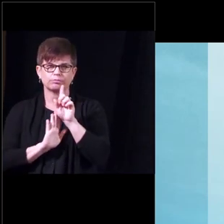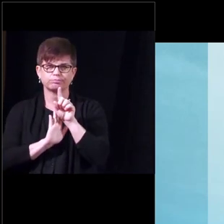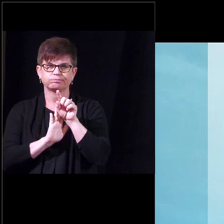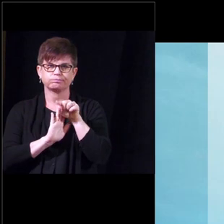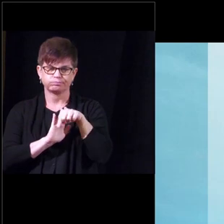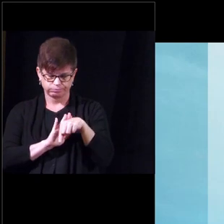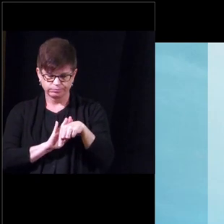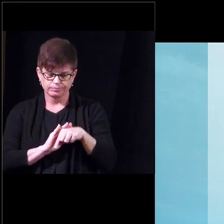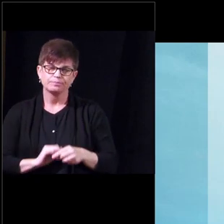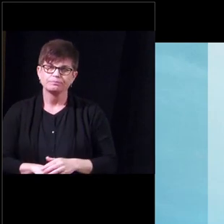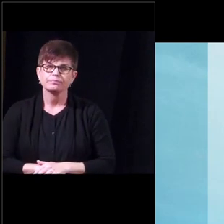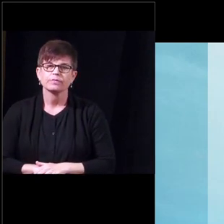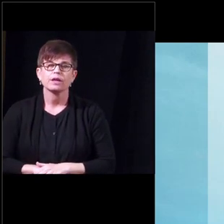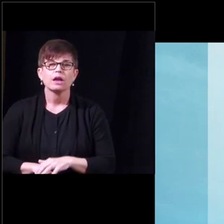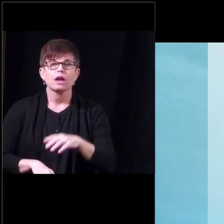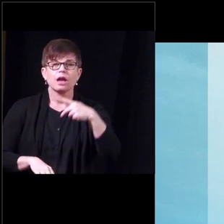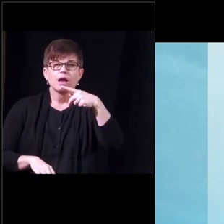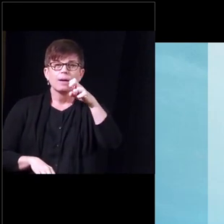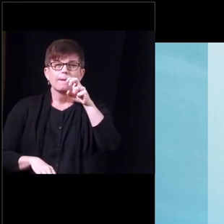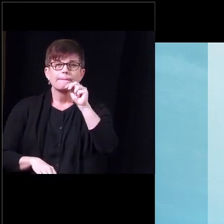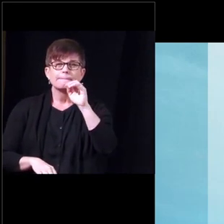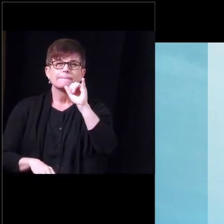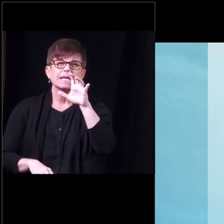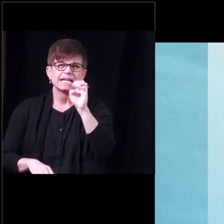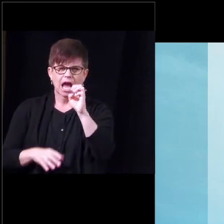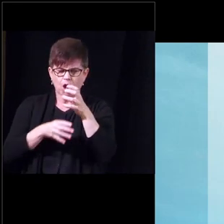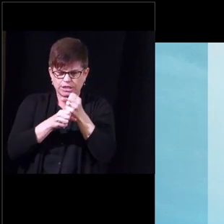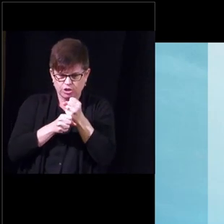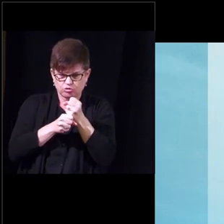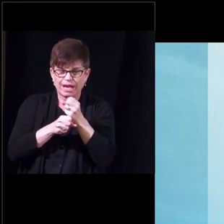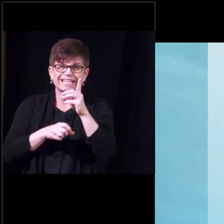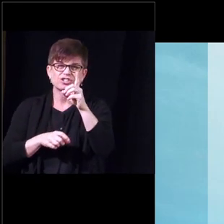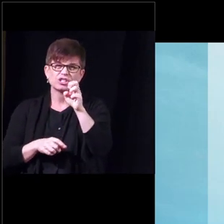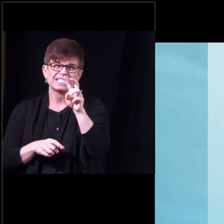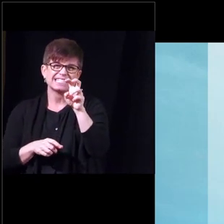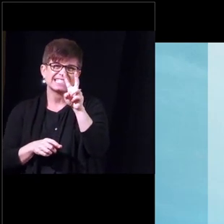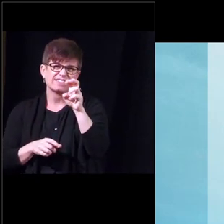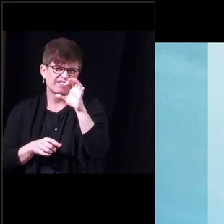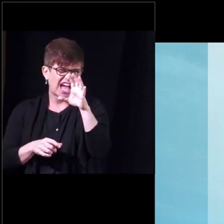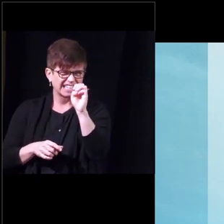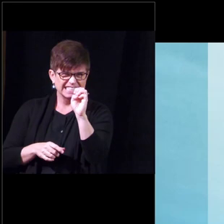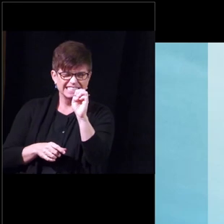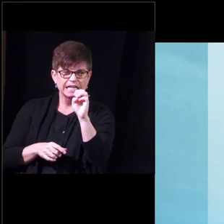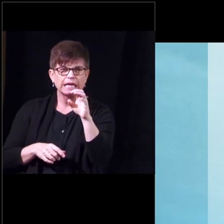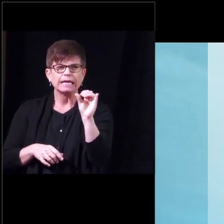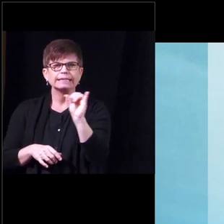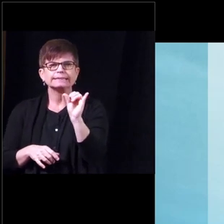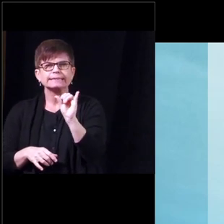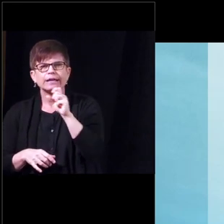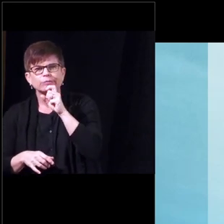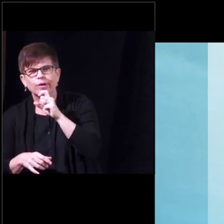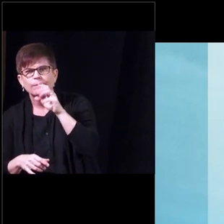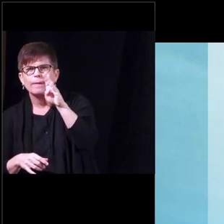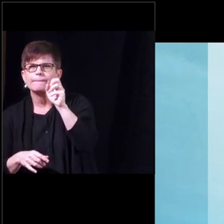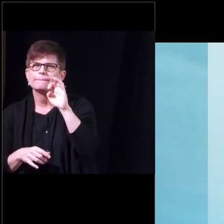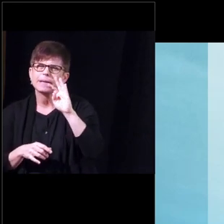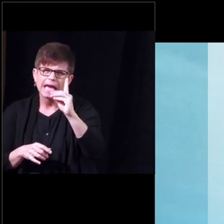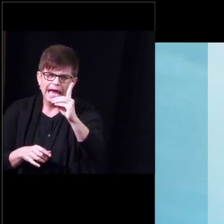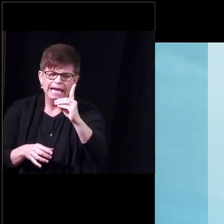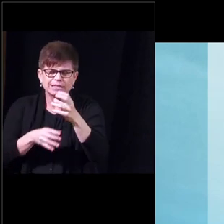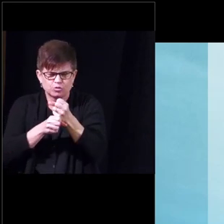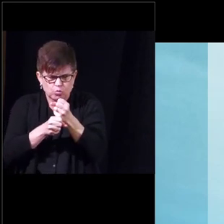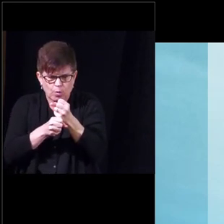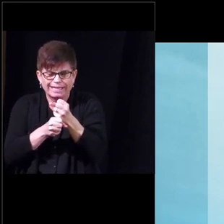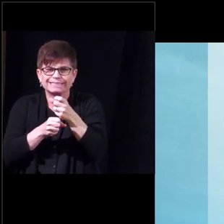this is the penile constriction device it's basically either a rubber band or something similar that squeezes the